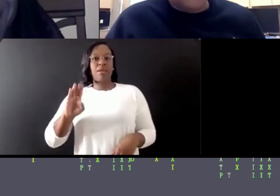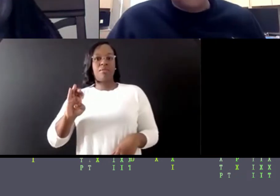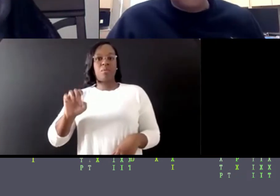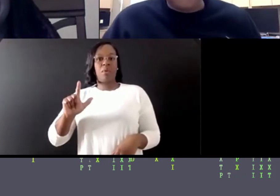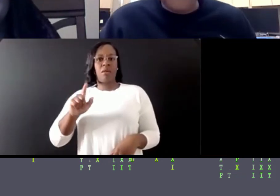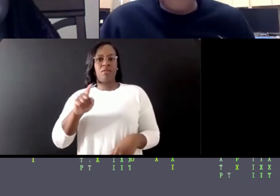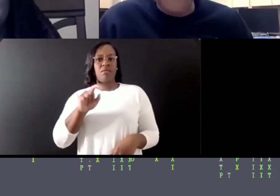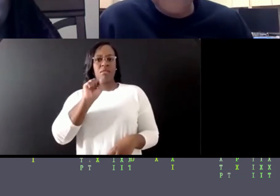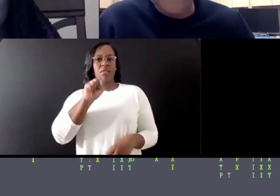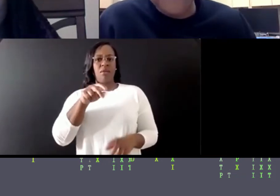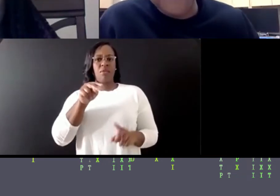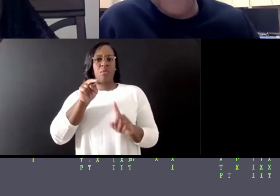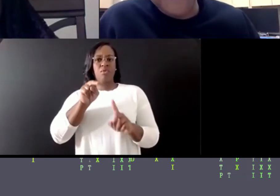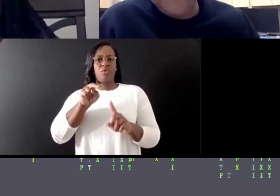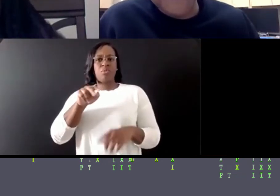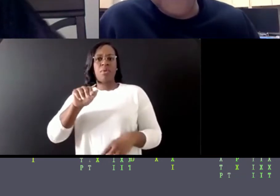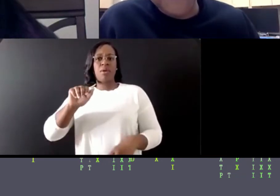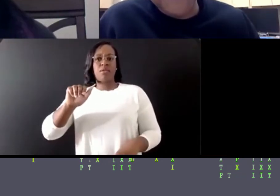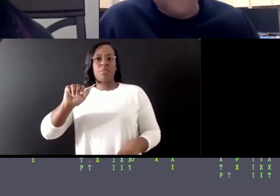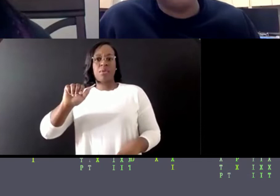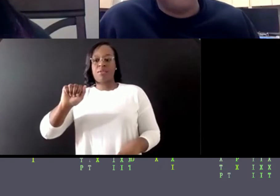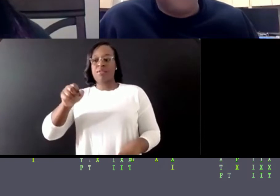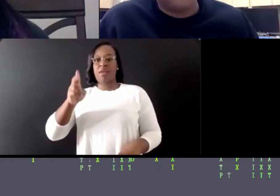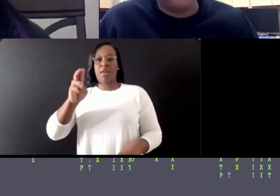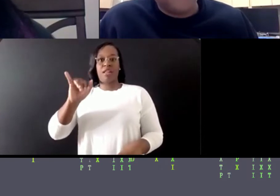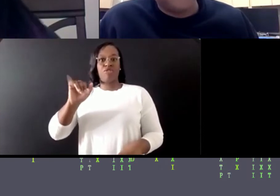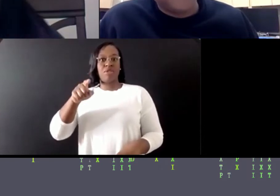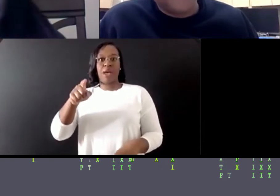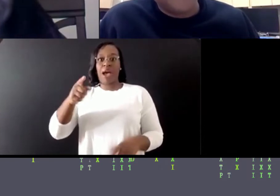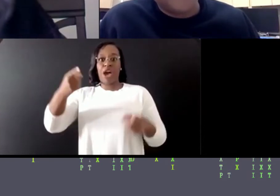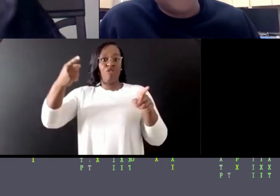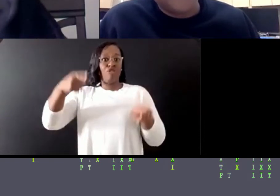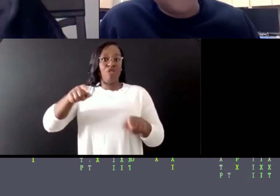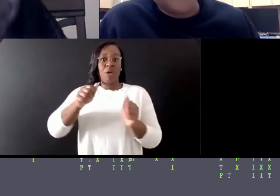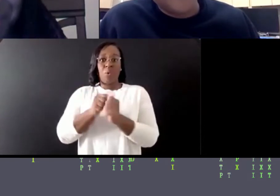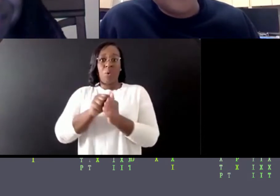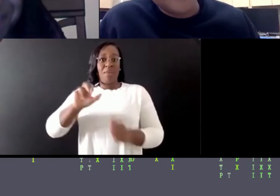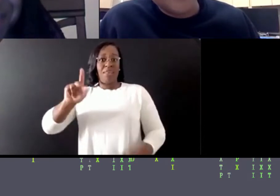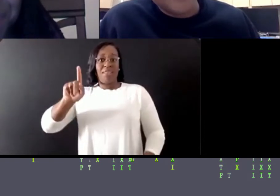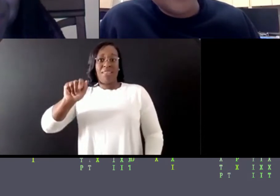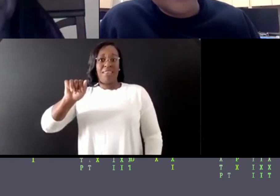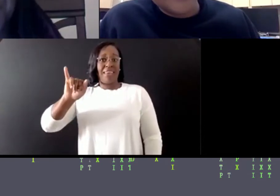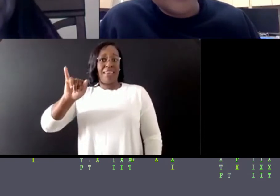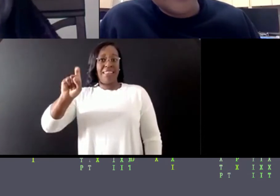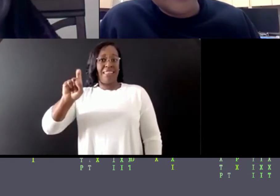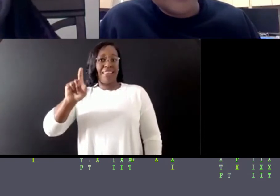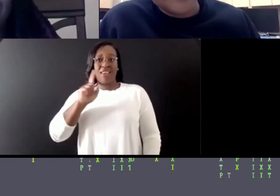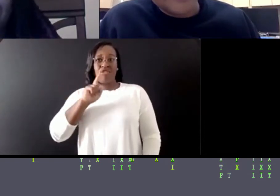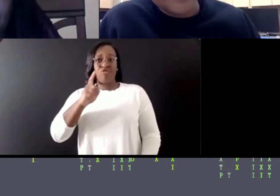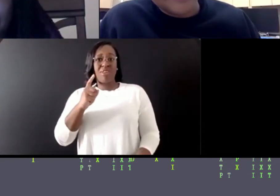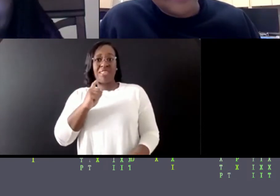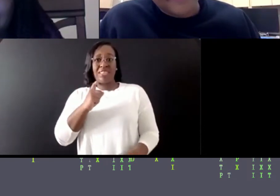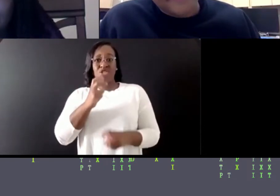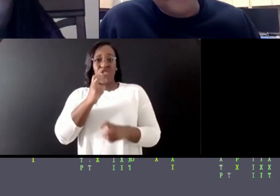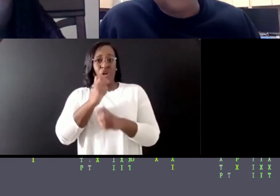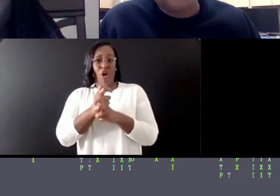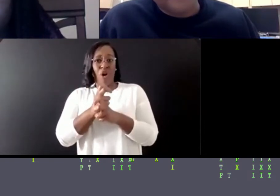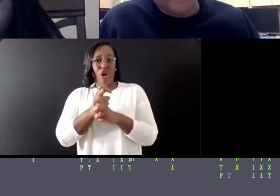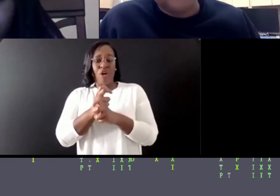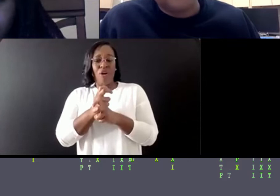I, I, I, totally agree with Haley on that one because that's, that's like really, that's like really, really hard. Right.